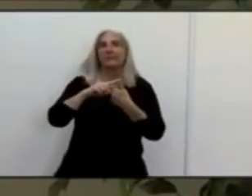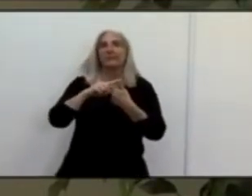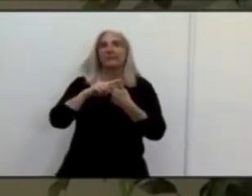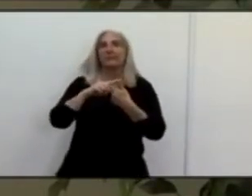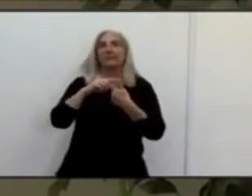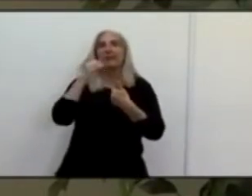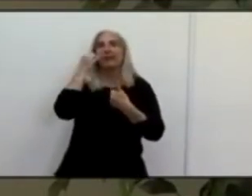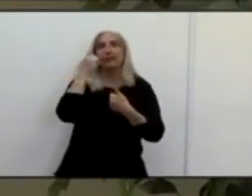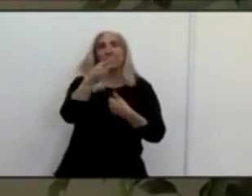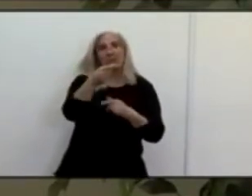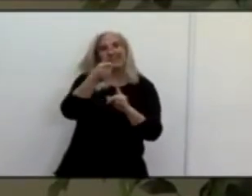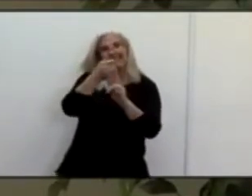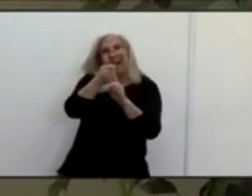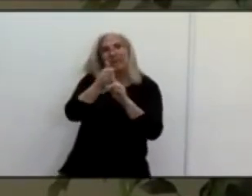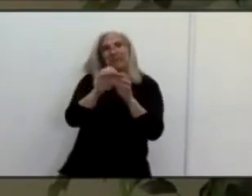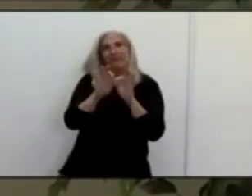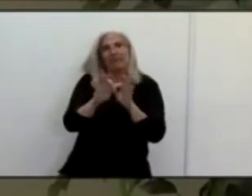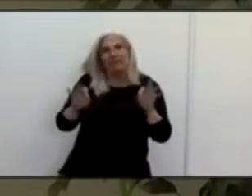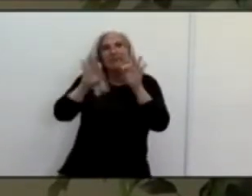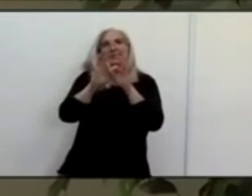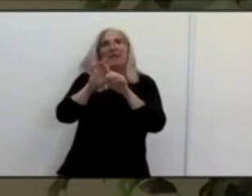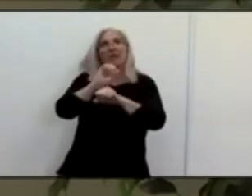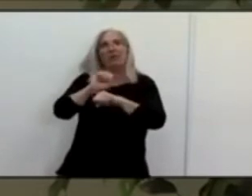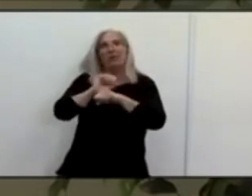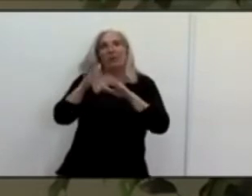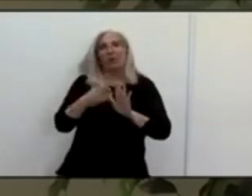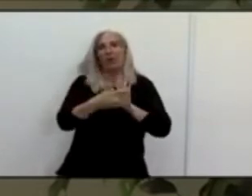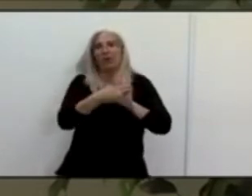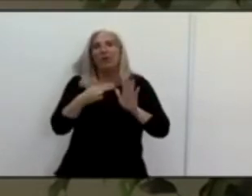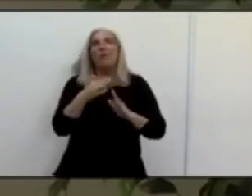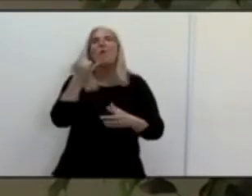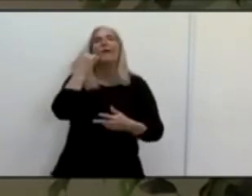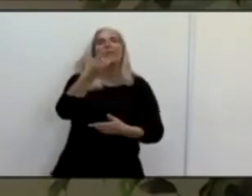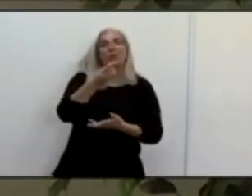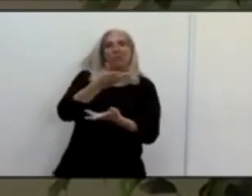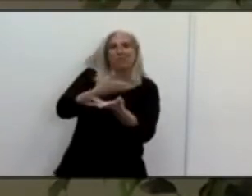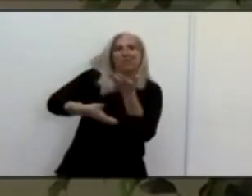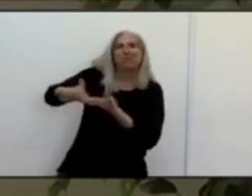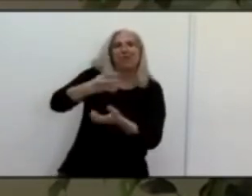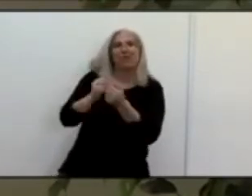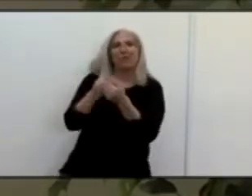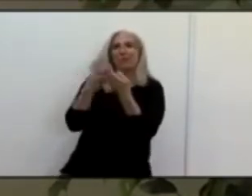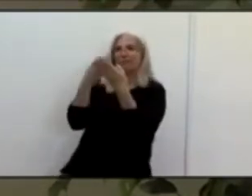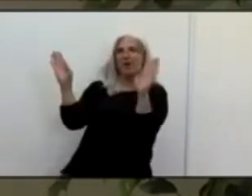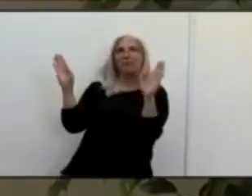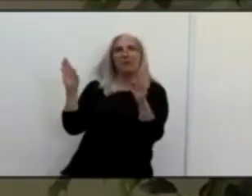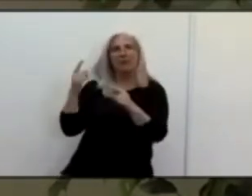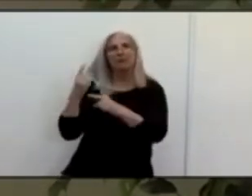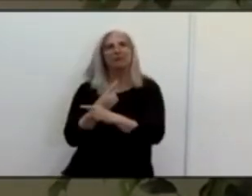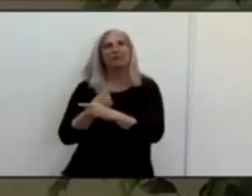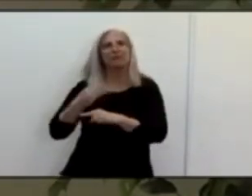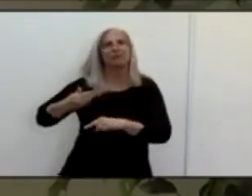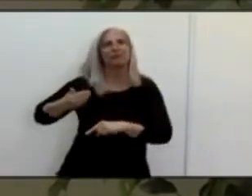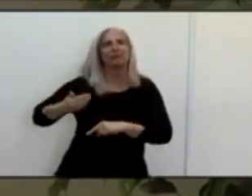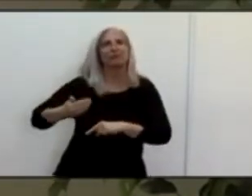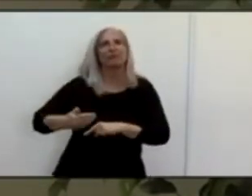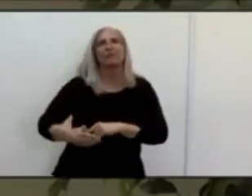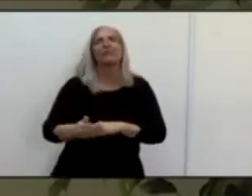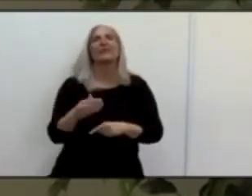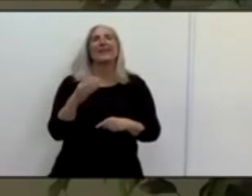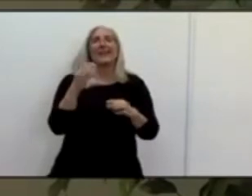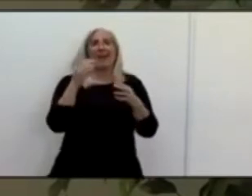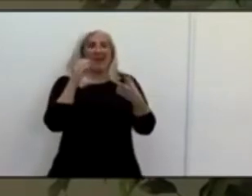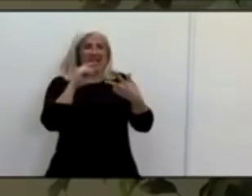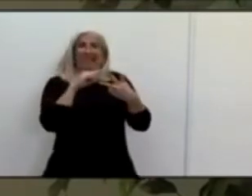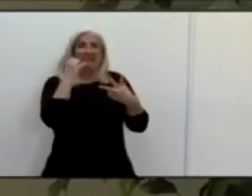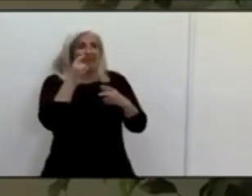that requires you to interact with members of the public on a regular basis, you, you should, even if you have no symptoms, you should get a COVID-19